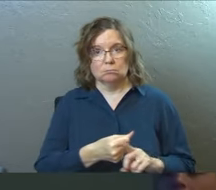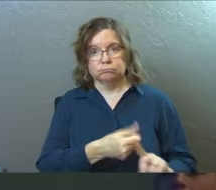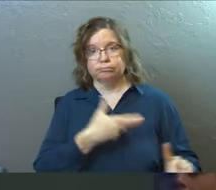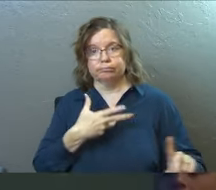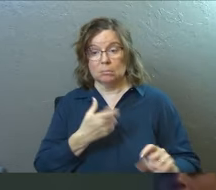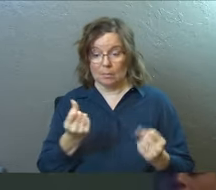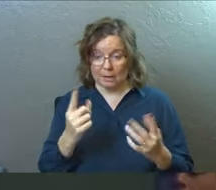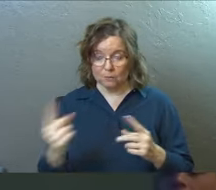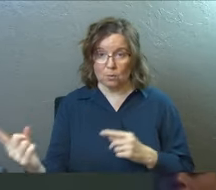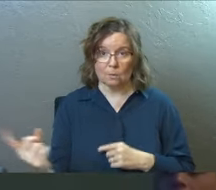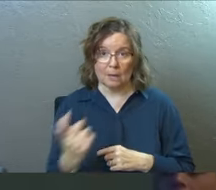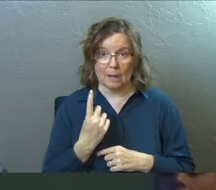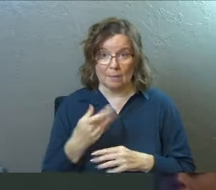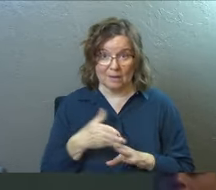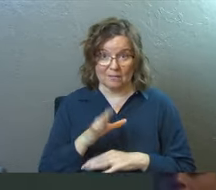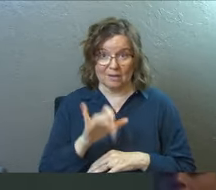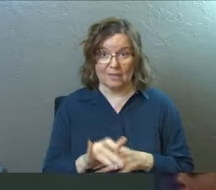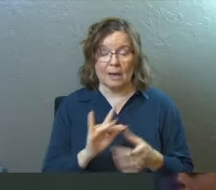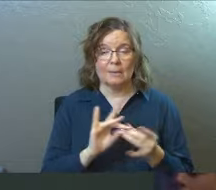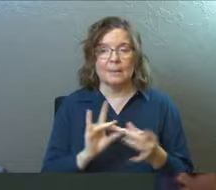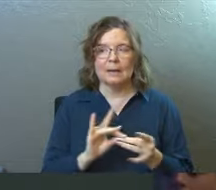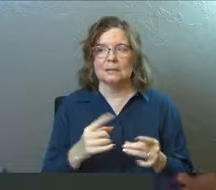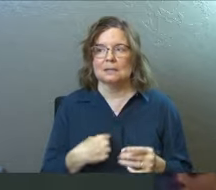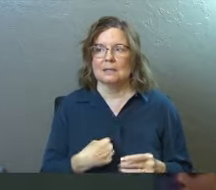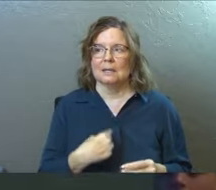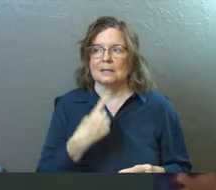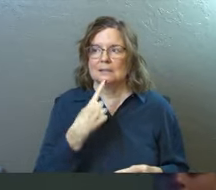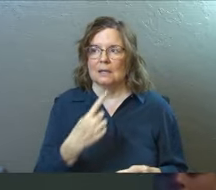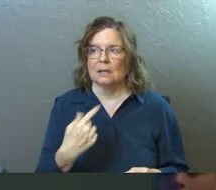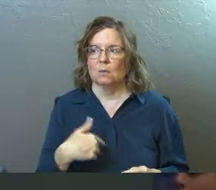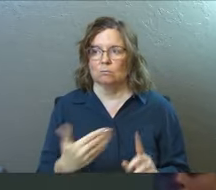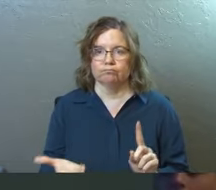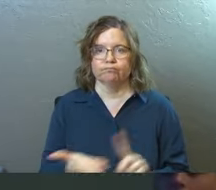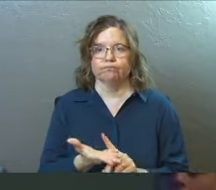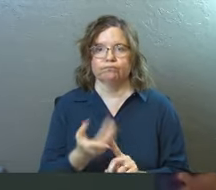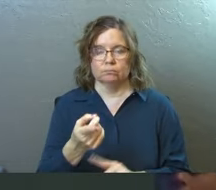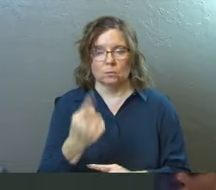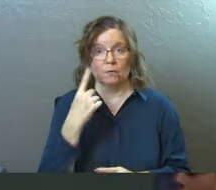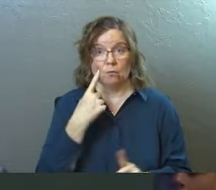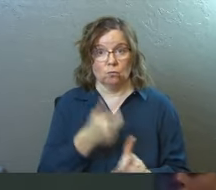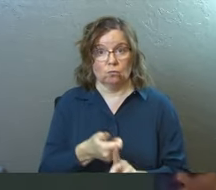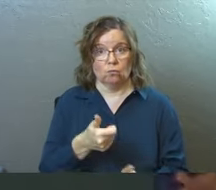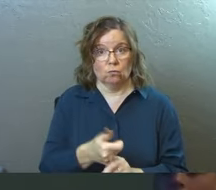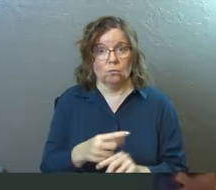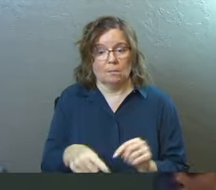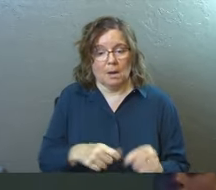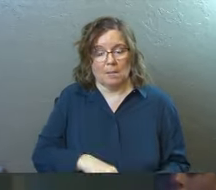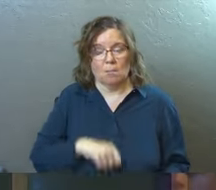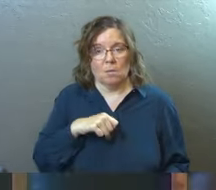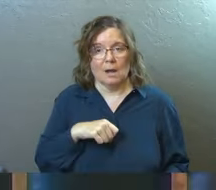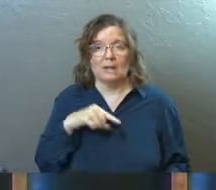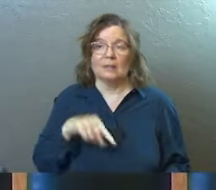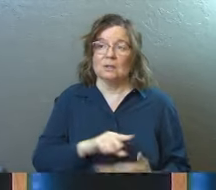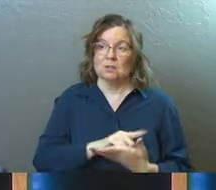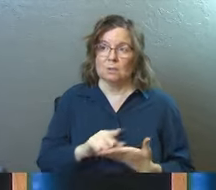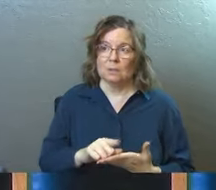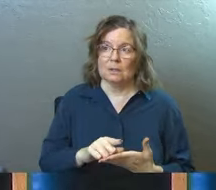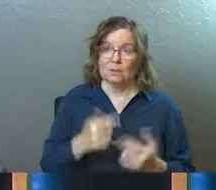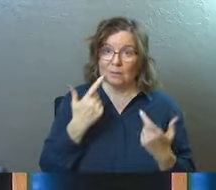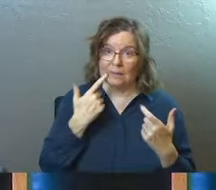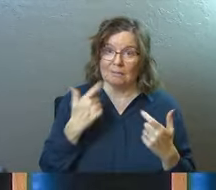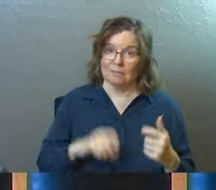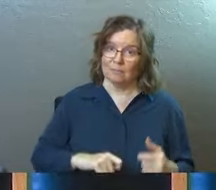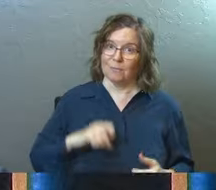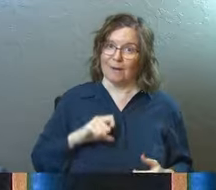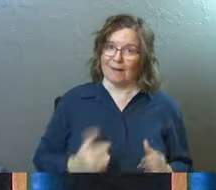and many of you even came up to me after that particular message and just said how convicting that was for you personally about pride. So this week, here we are with